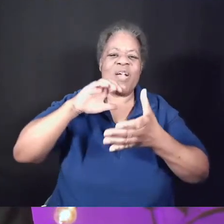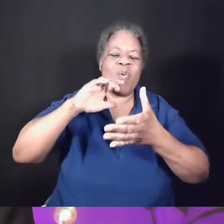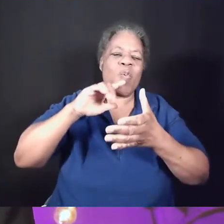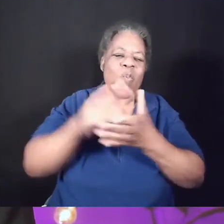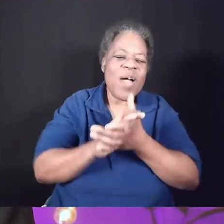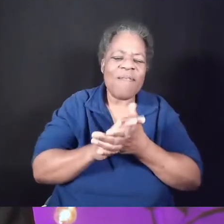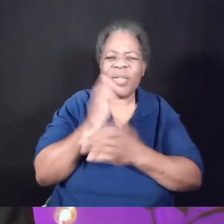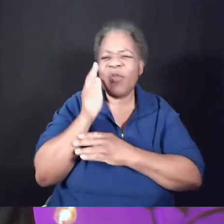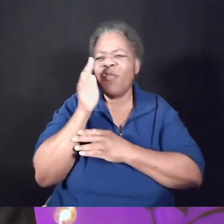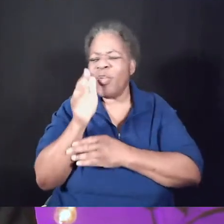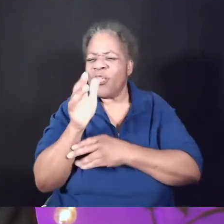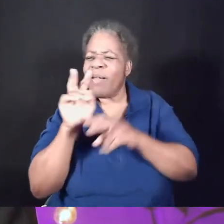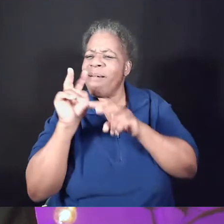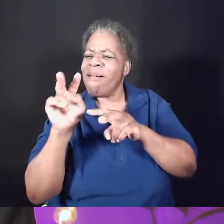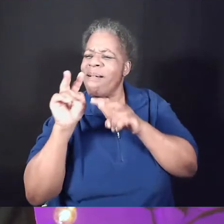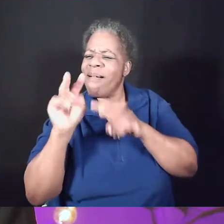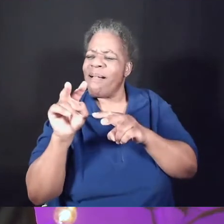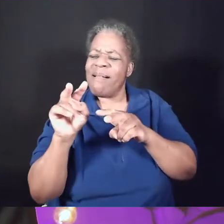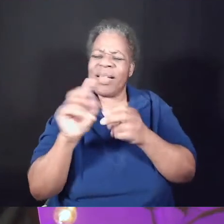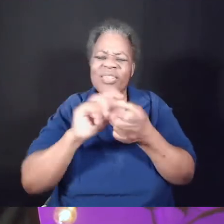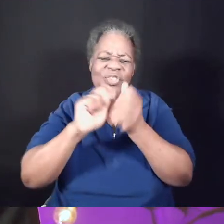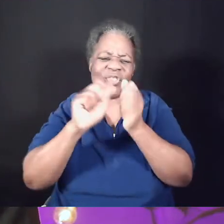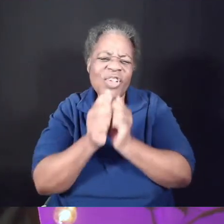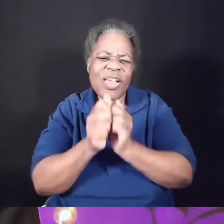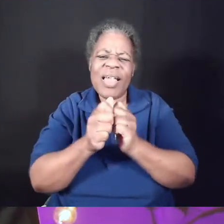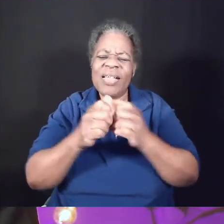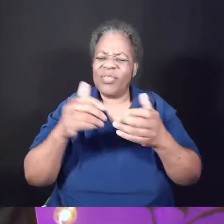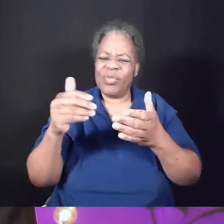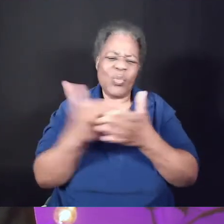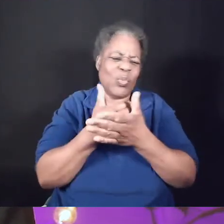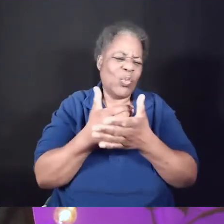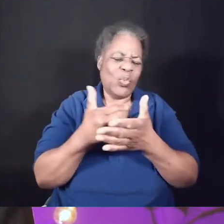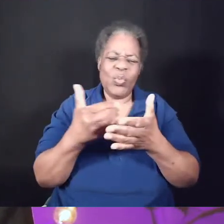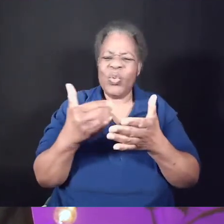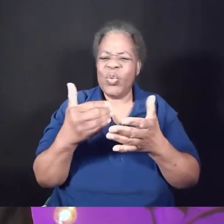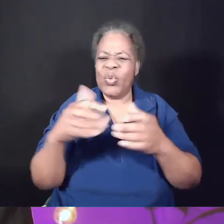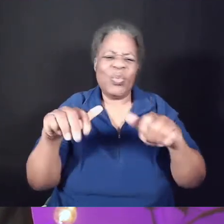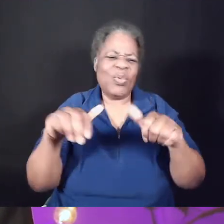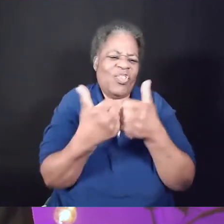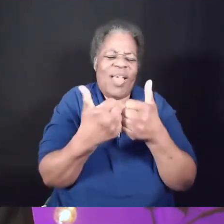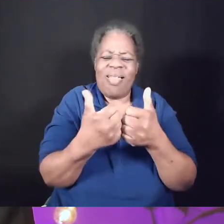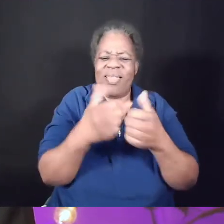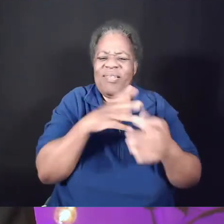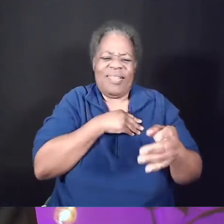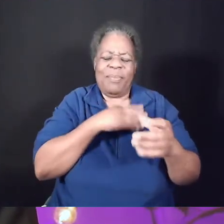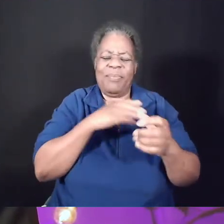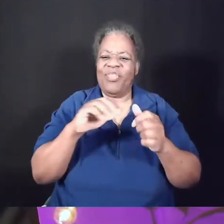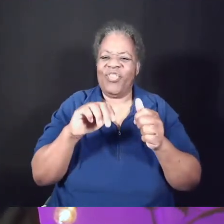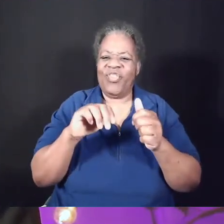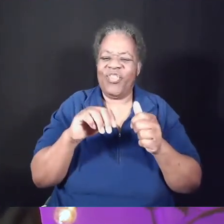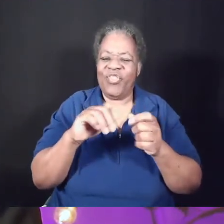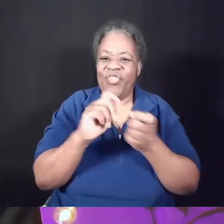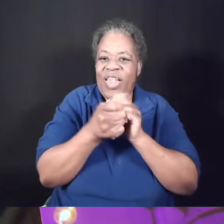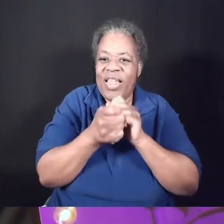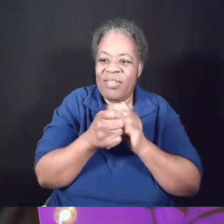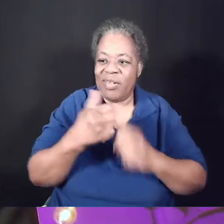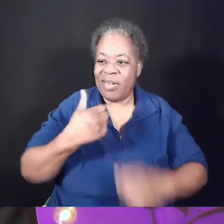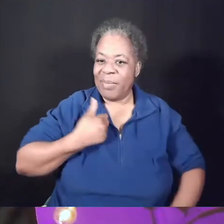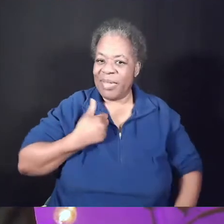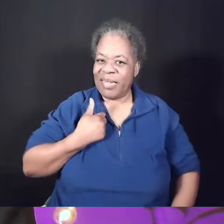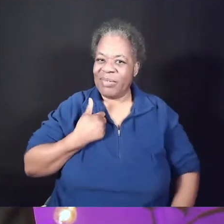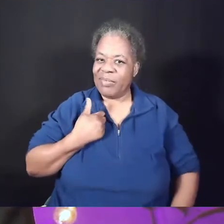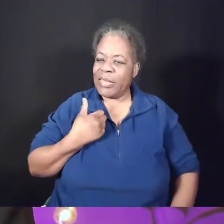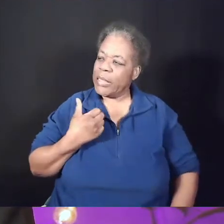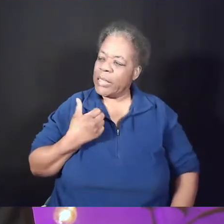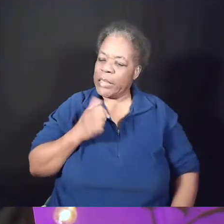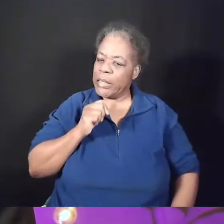entrepreneurial type. She loves new challenges and she eagerly accepts change. Now, me, on the other hand, not